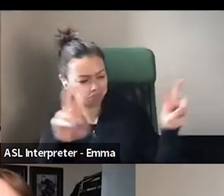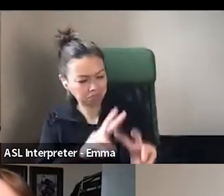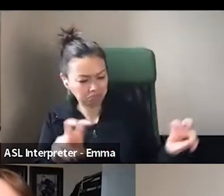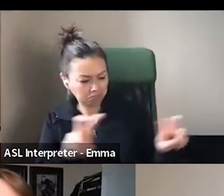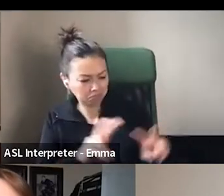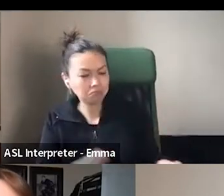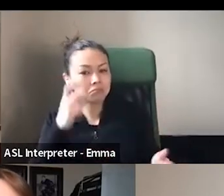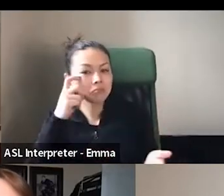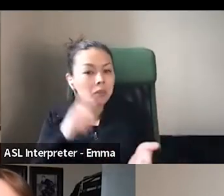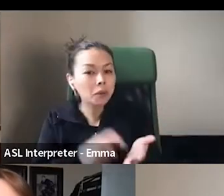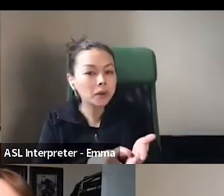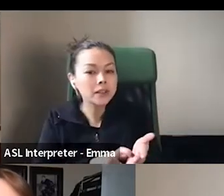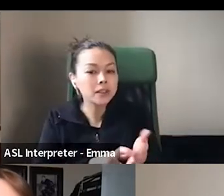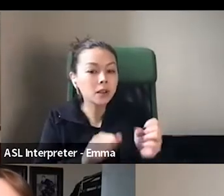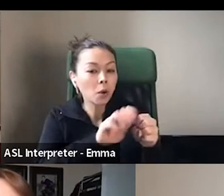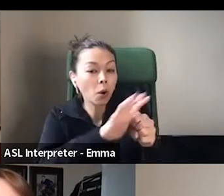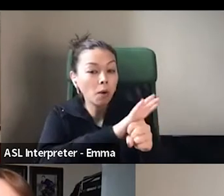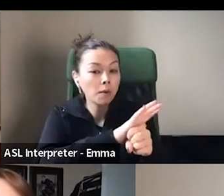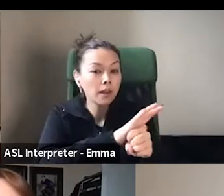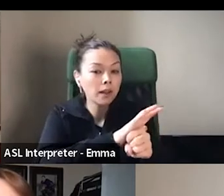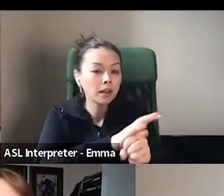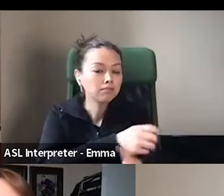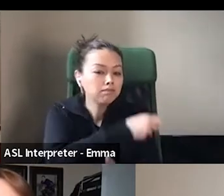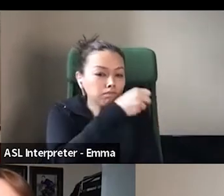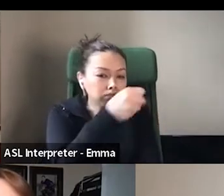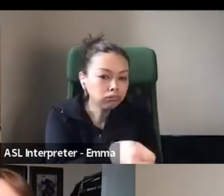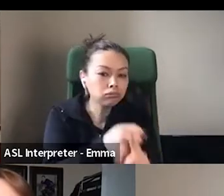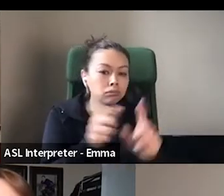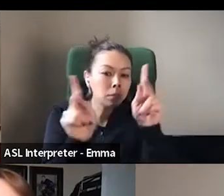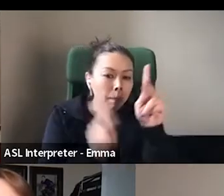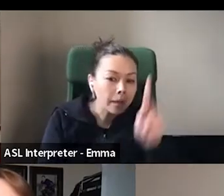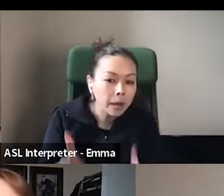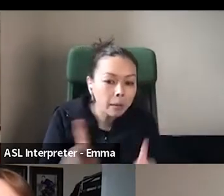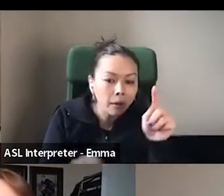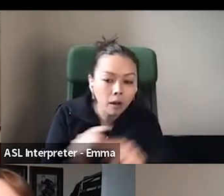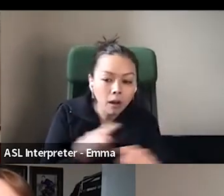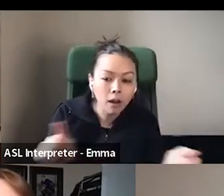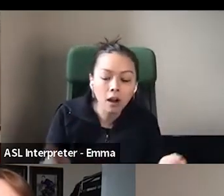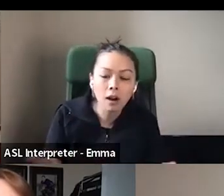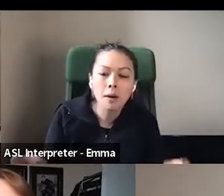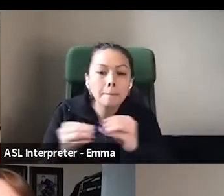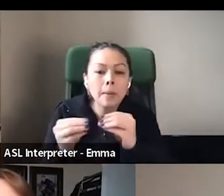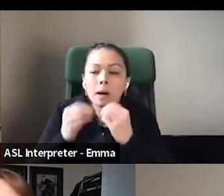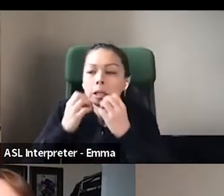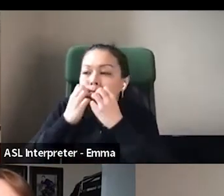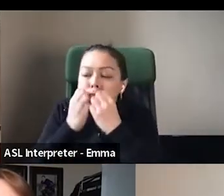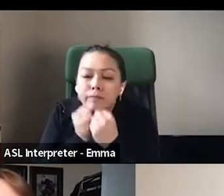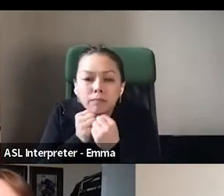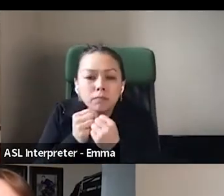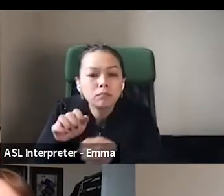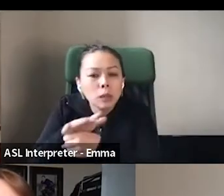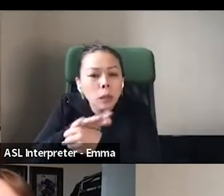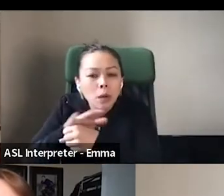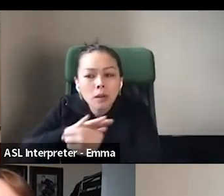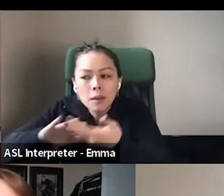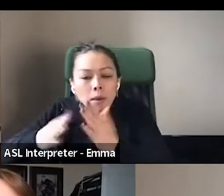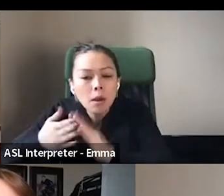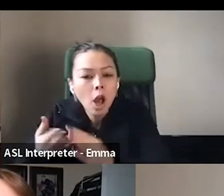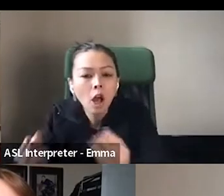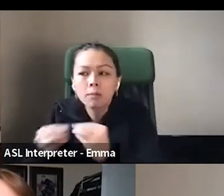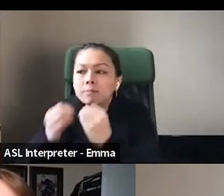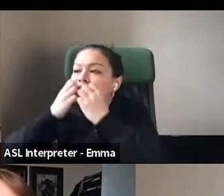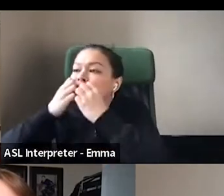and small local communities and bringing people back. So that made me think, I think this is a very